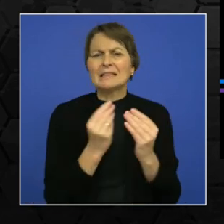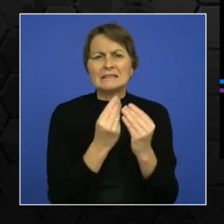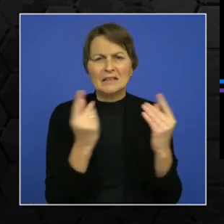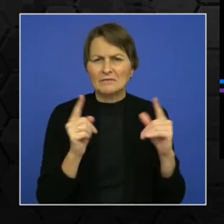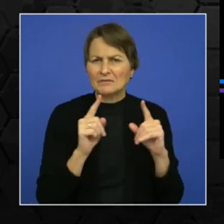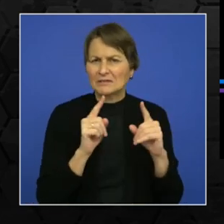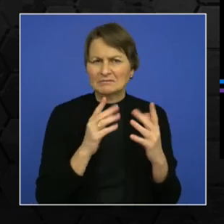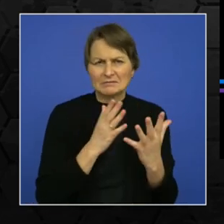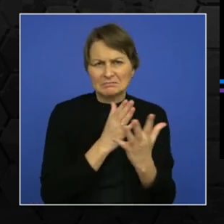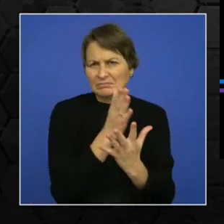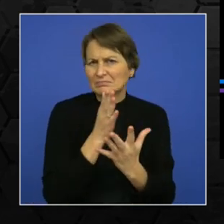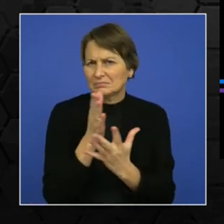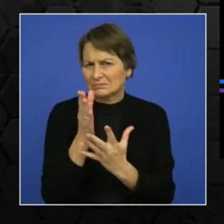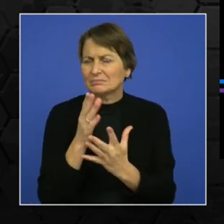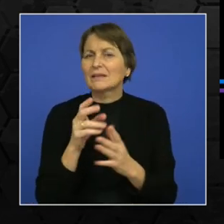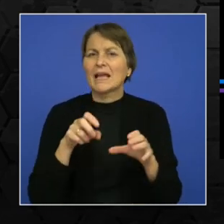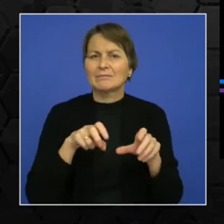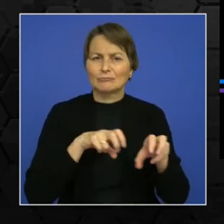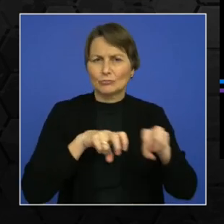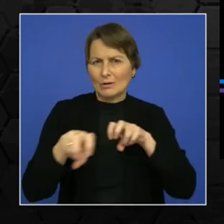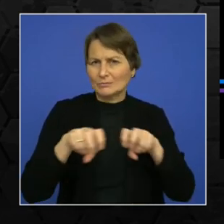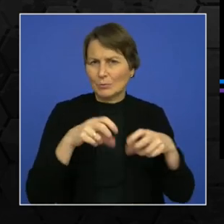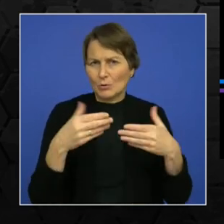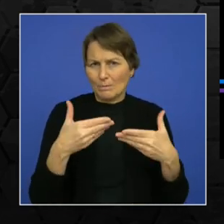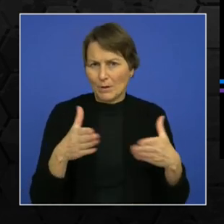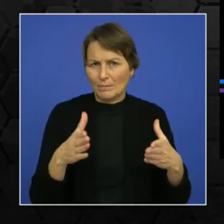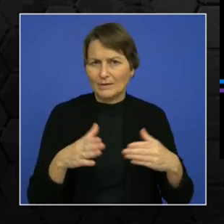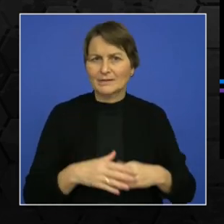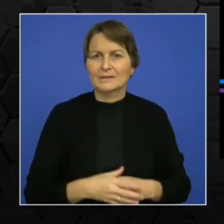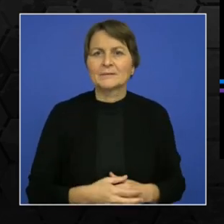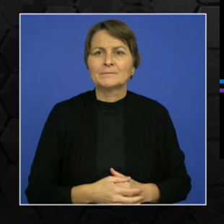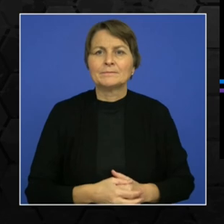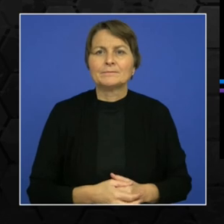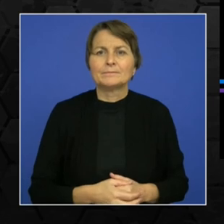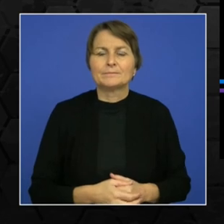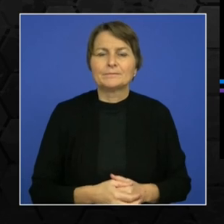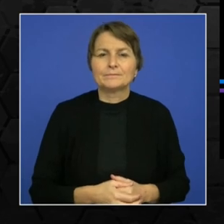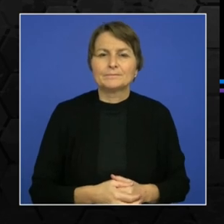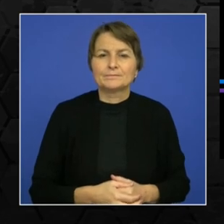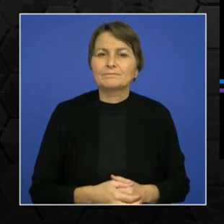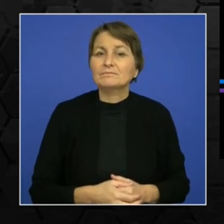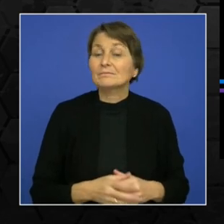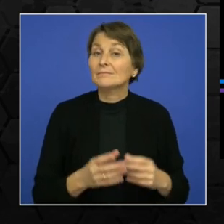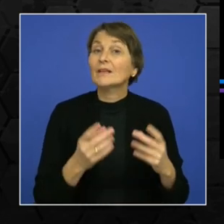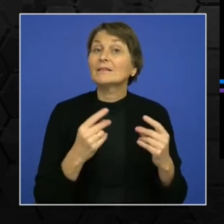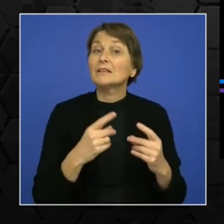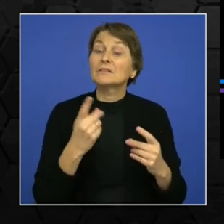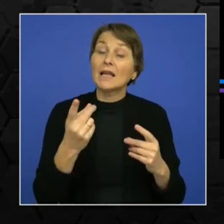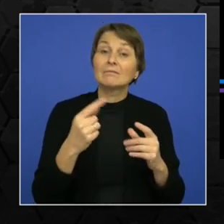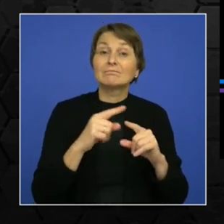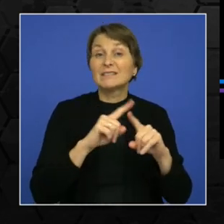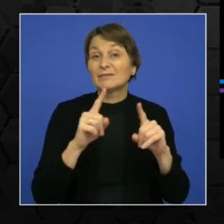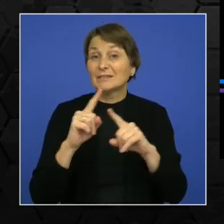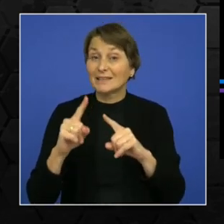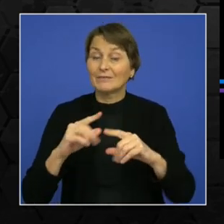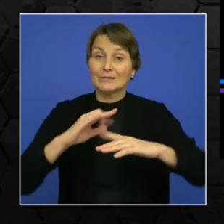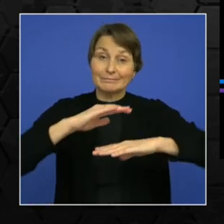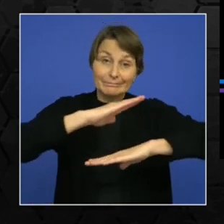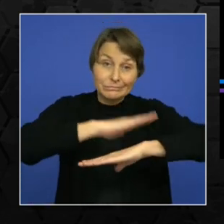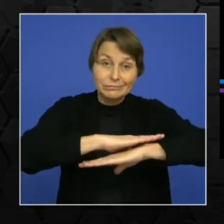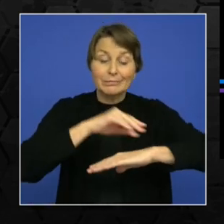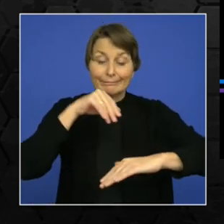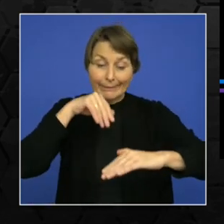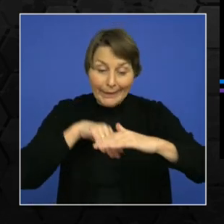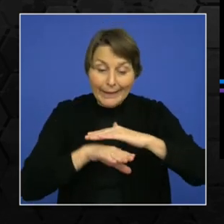has a well managed system of public transport. There are video cameras and automatic passenger counters that are put up and then image processing